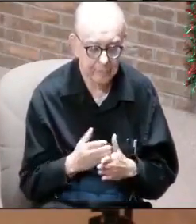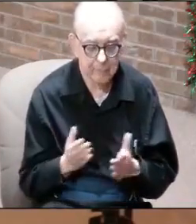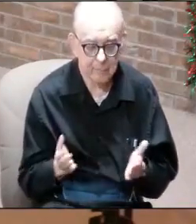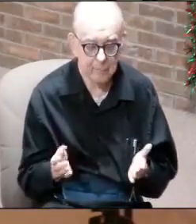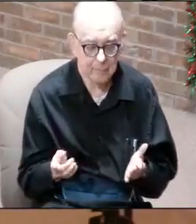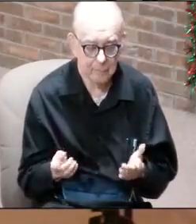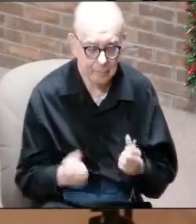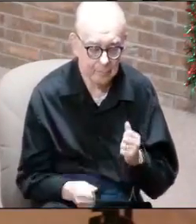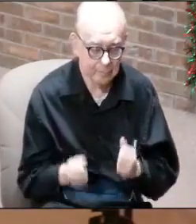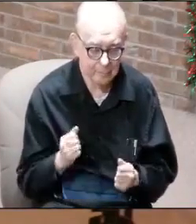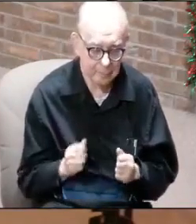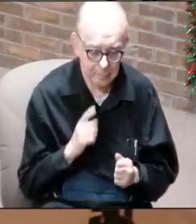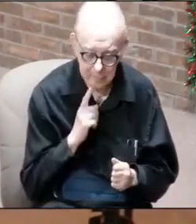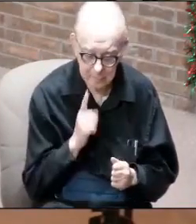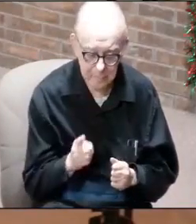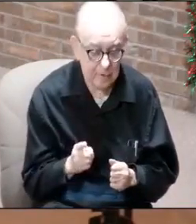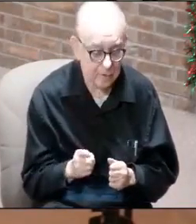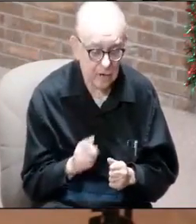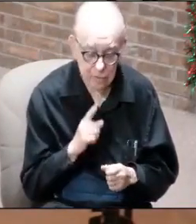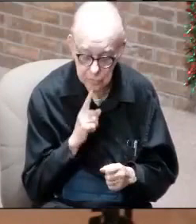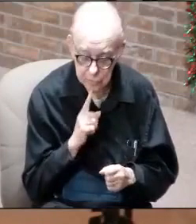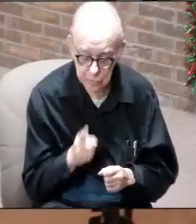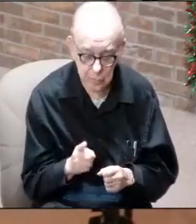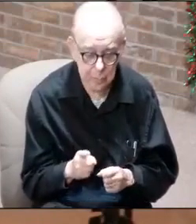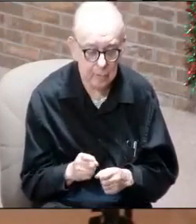which is absolutely valid.